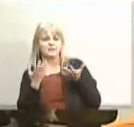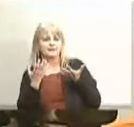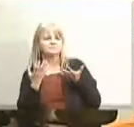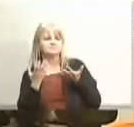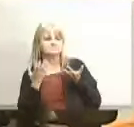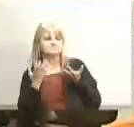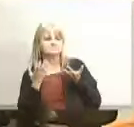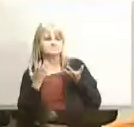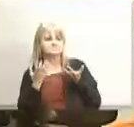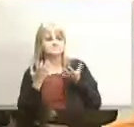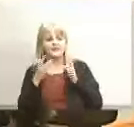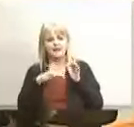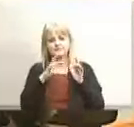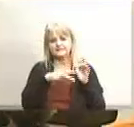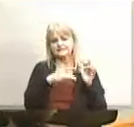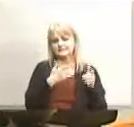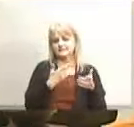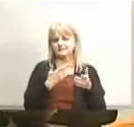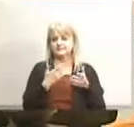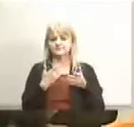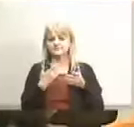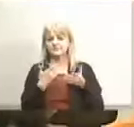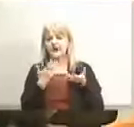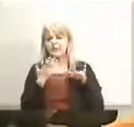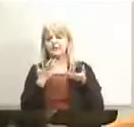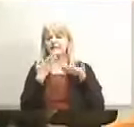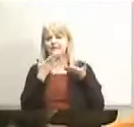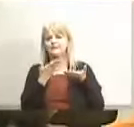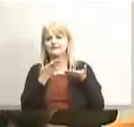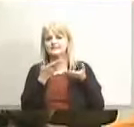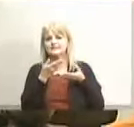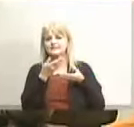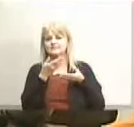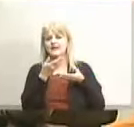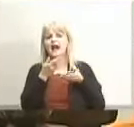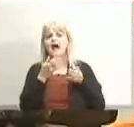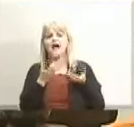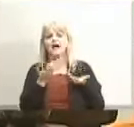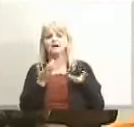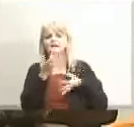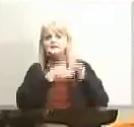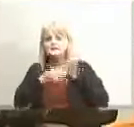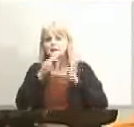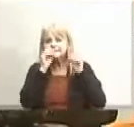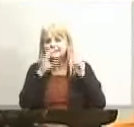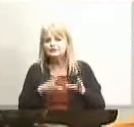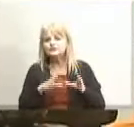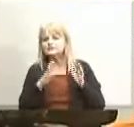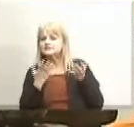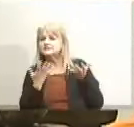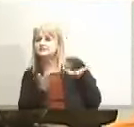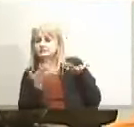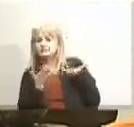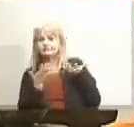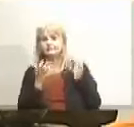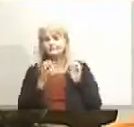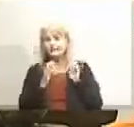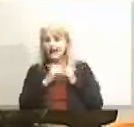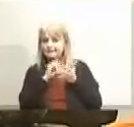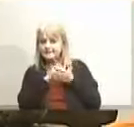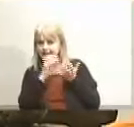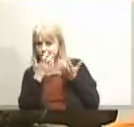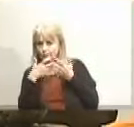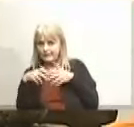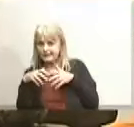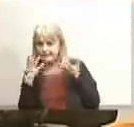some information about the supply of substitute teachers and how we're doing there in that case and then just as a matter of cleaning up